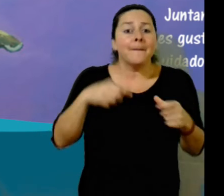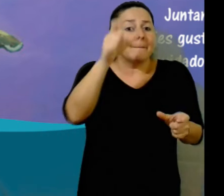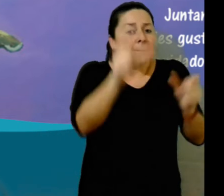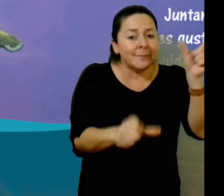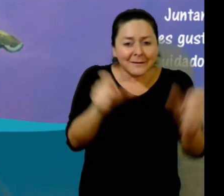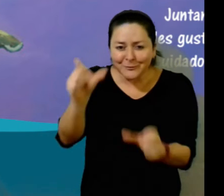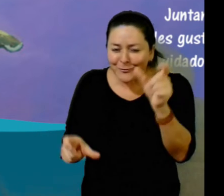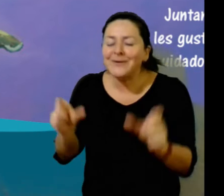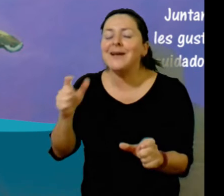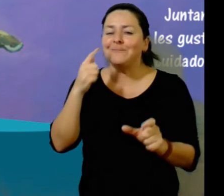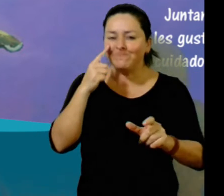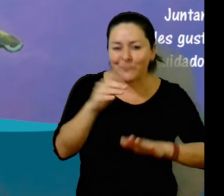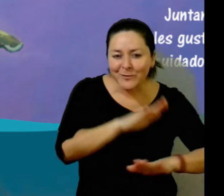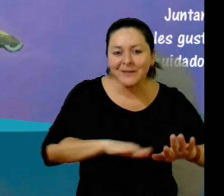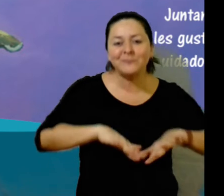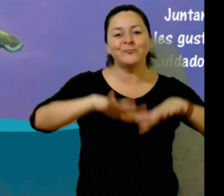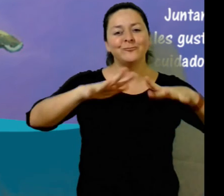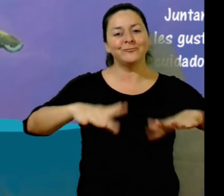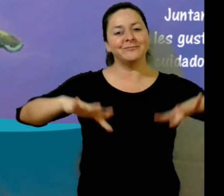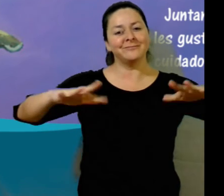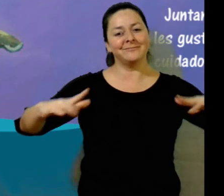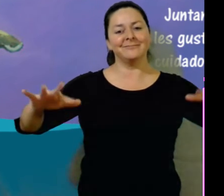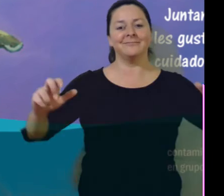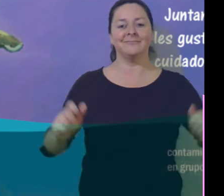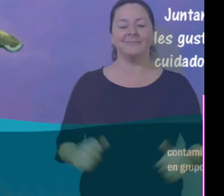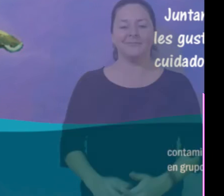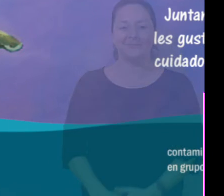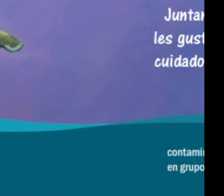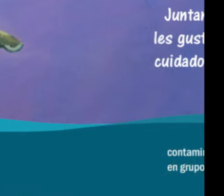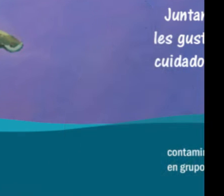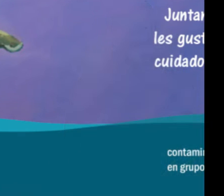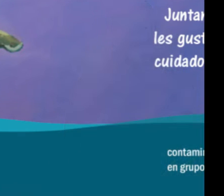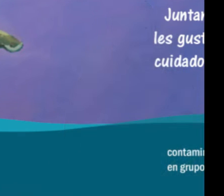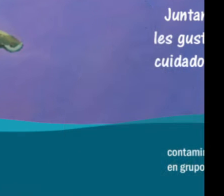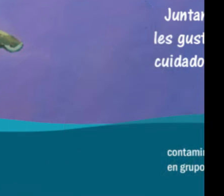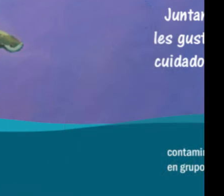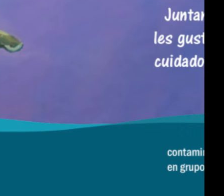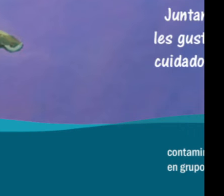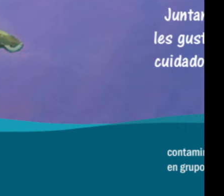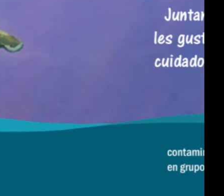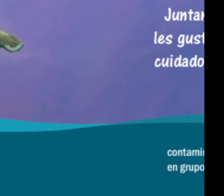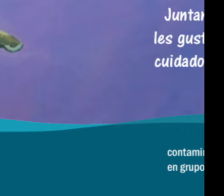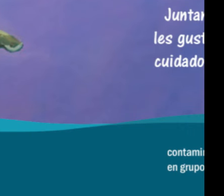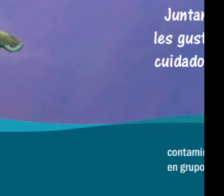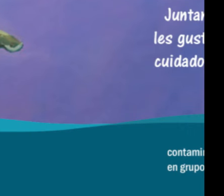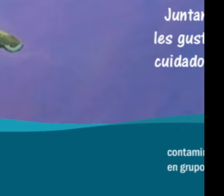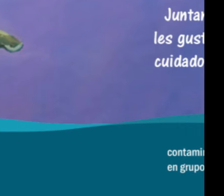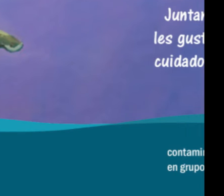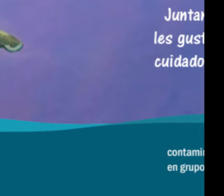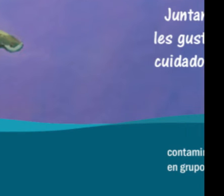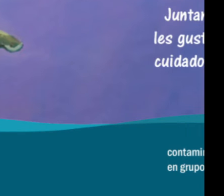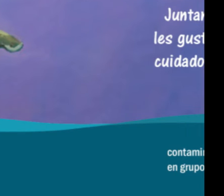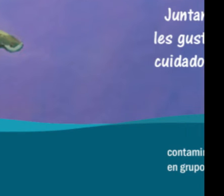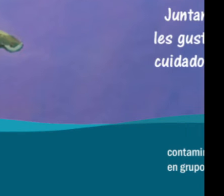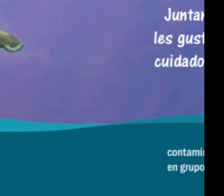hope that humans will be responsible. After all, the well-being of the ocean is necessary for the well-being